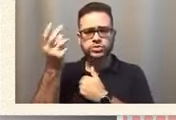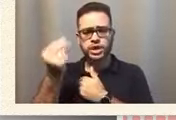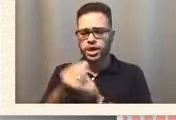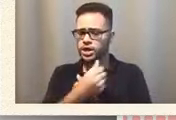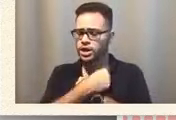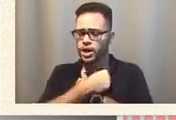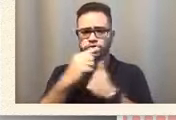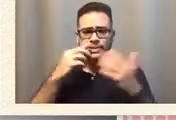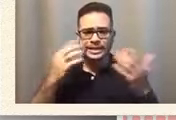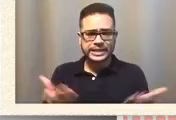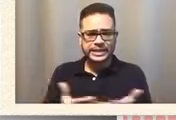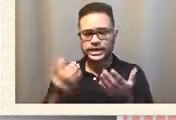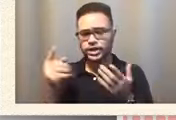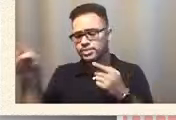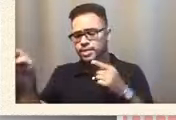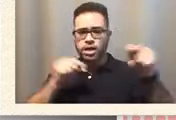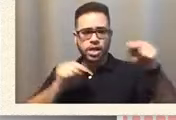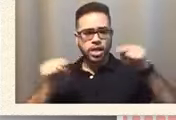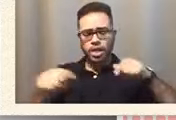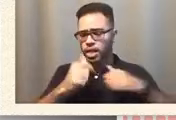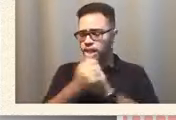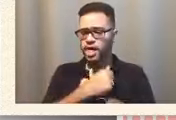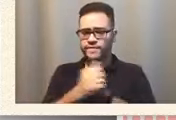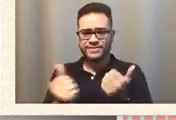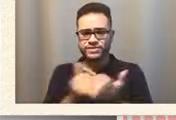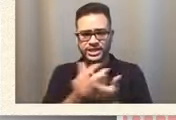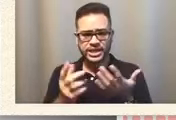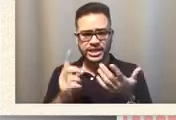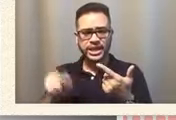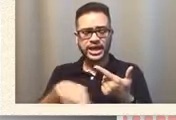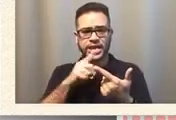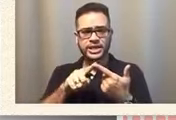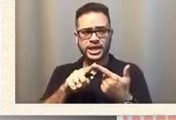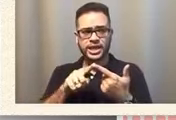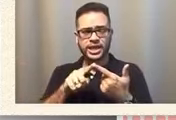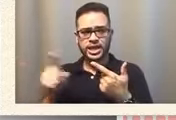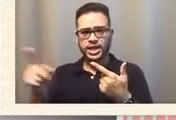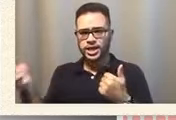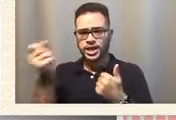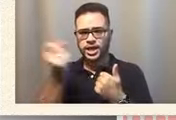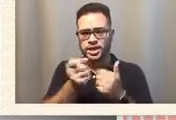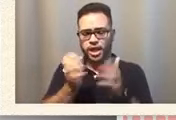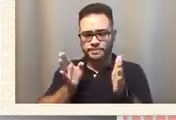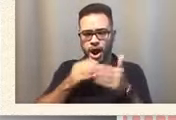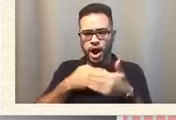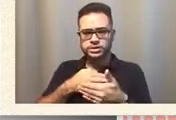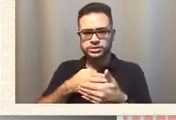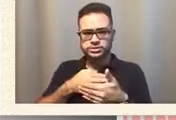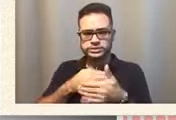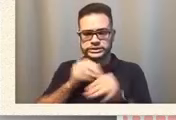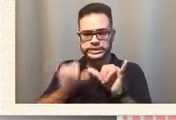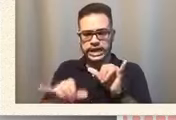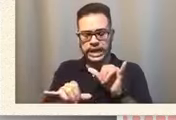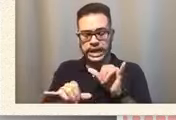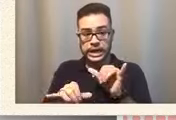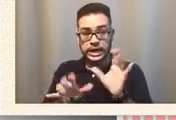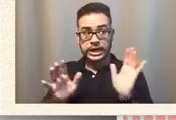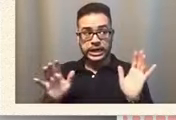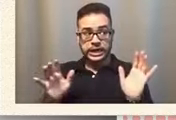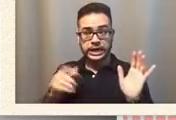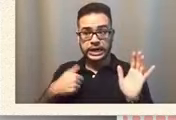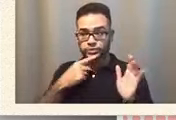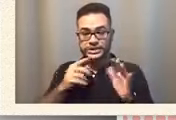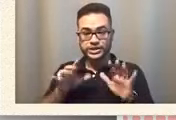loves to be everywhere and then you're getting him and you're putting him in a little box i was super nervous thank